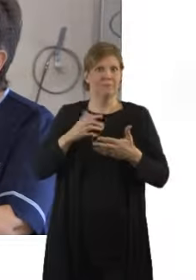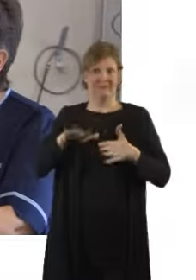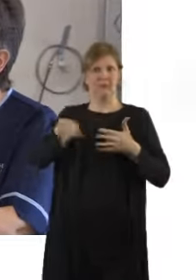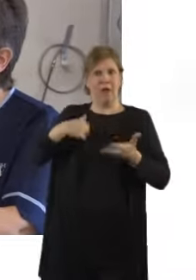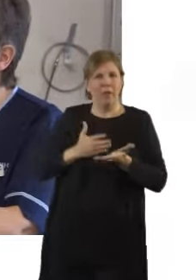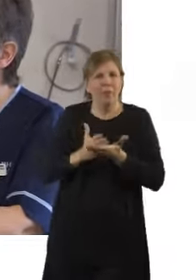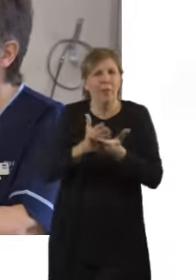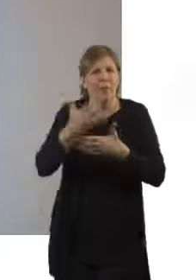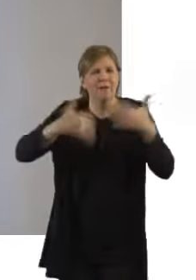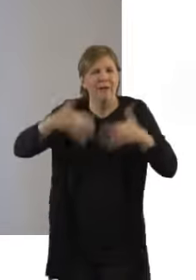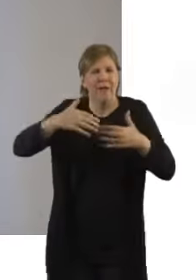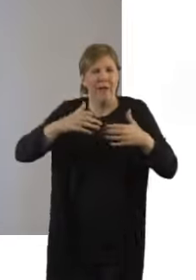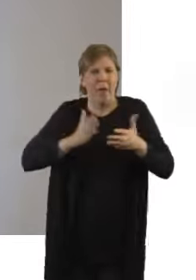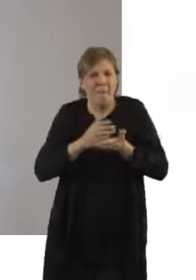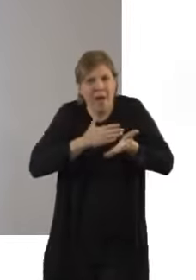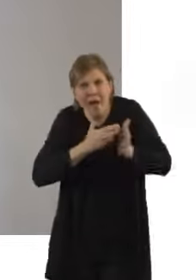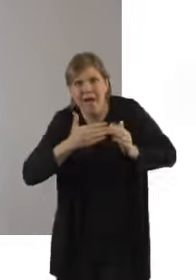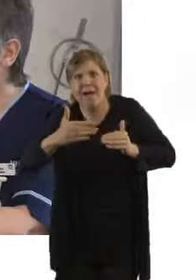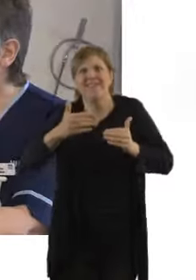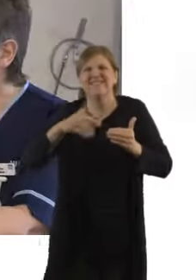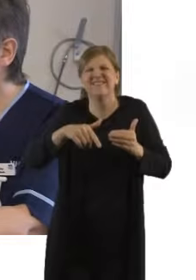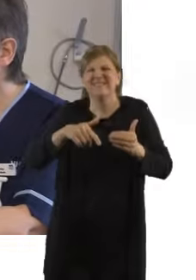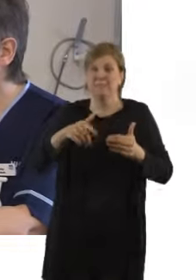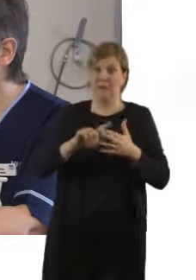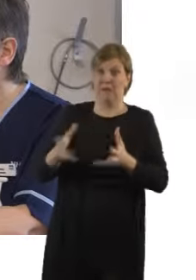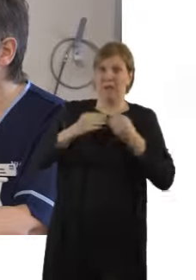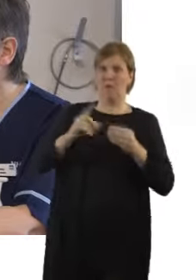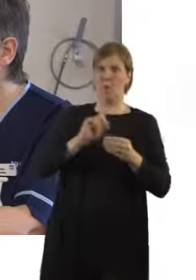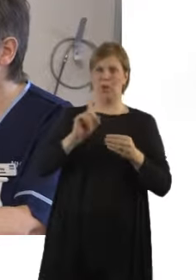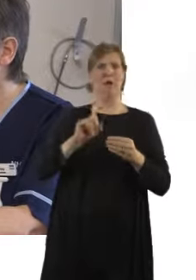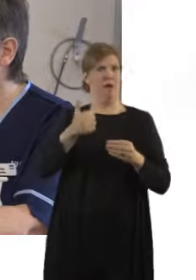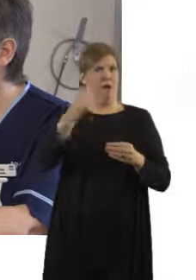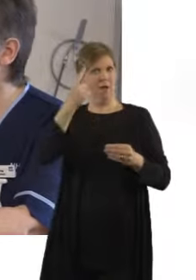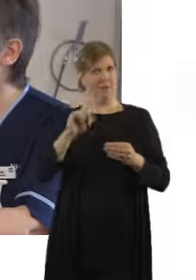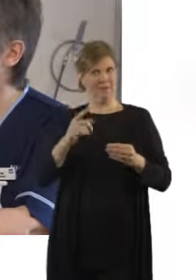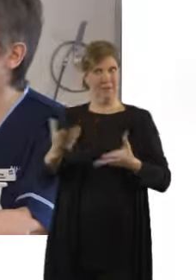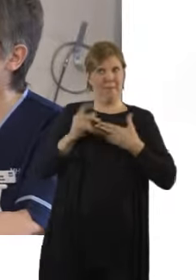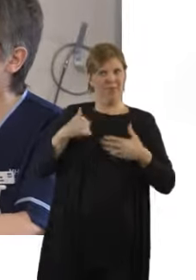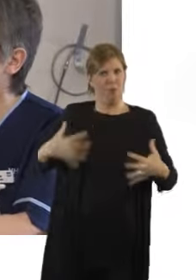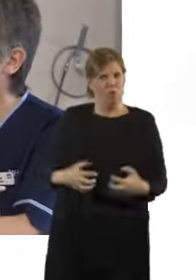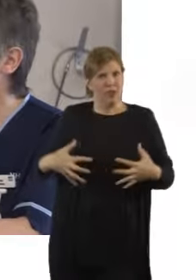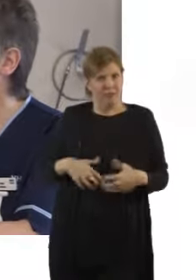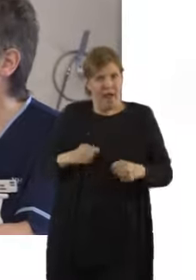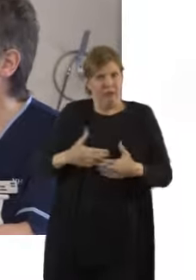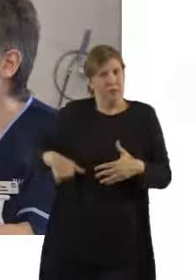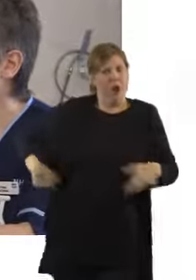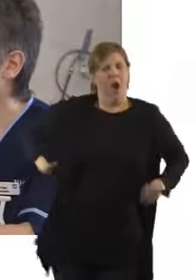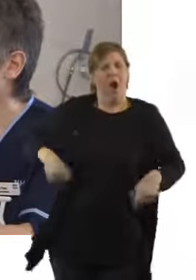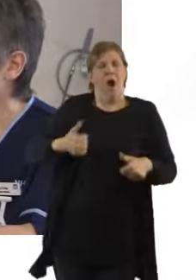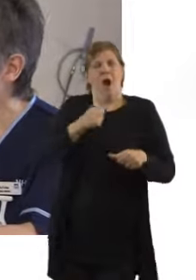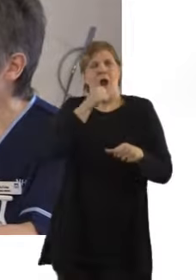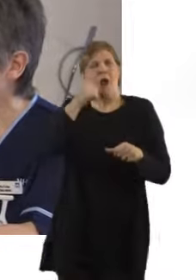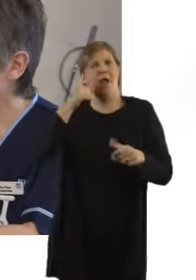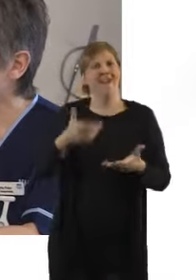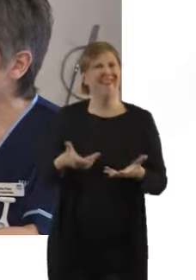it is to put it on as soon as your contractions start. Coming into hospital, to the maternity unit, we can offer women